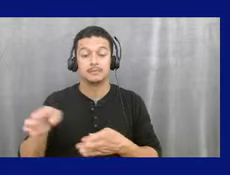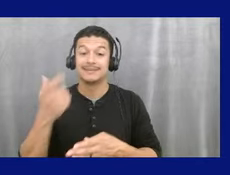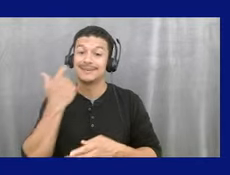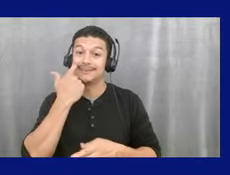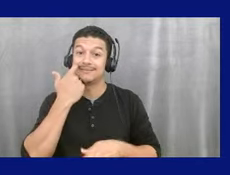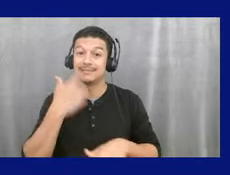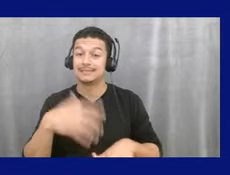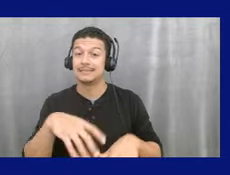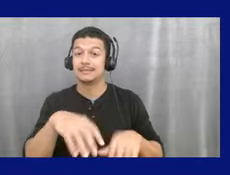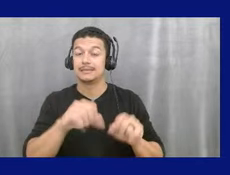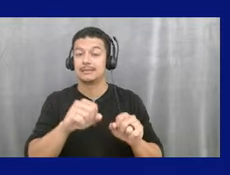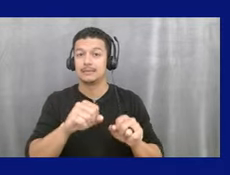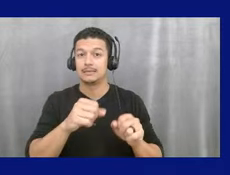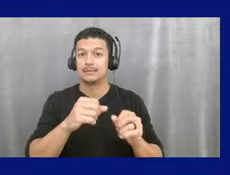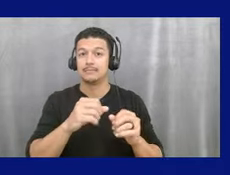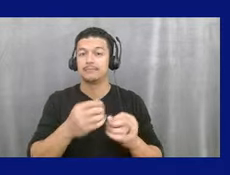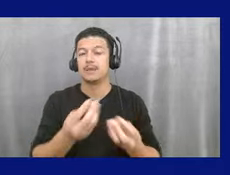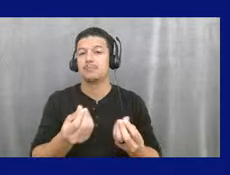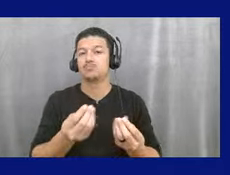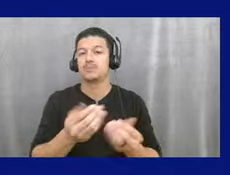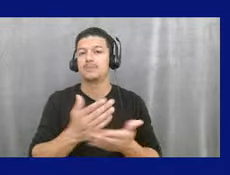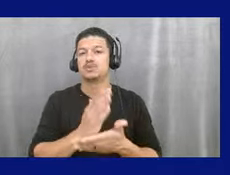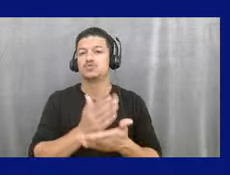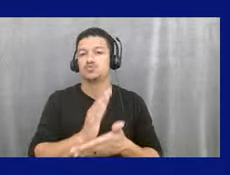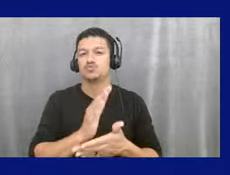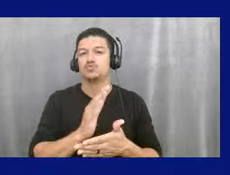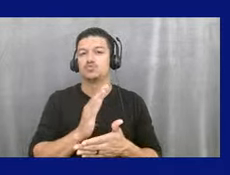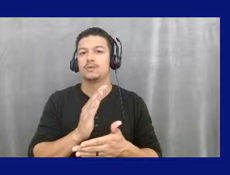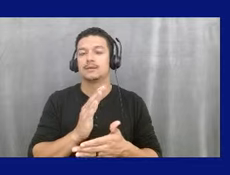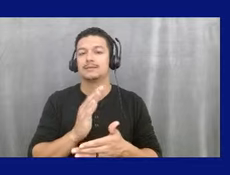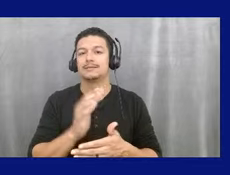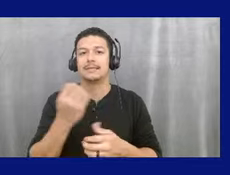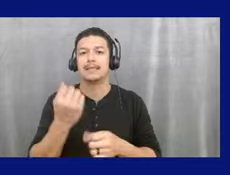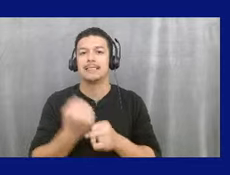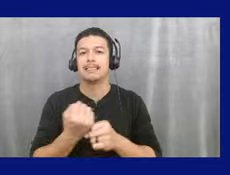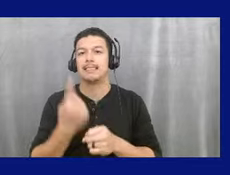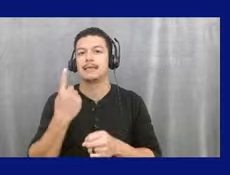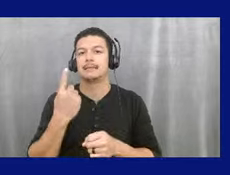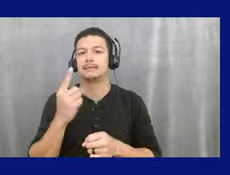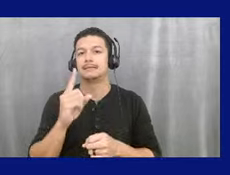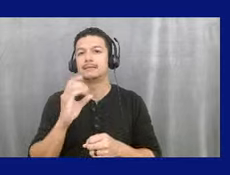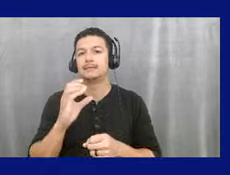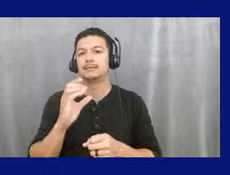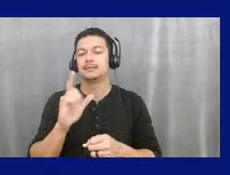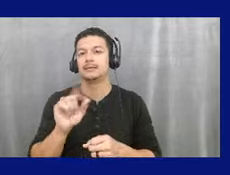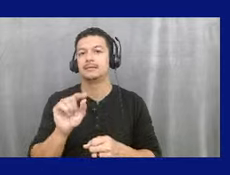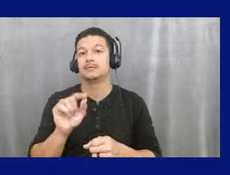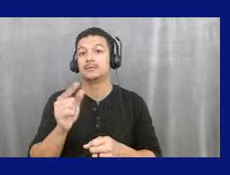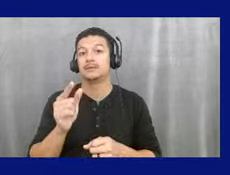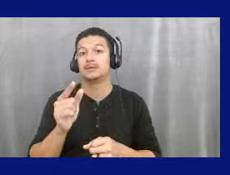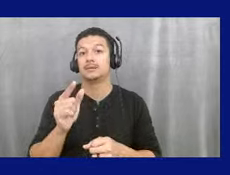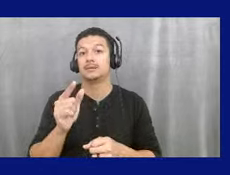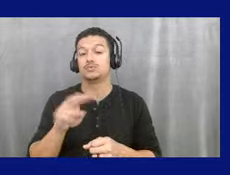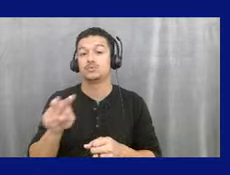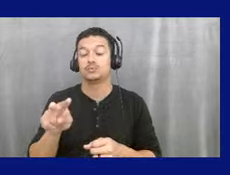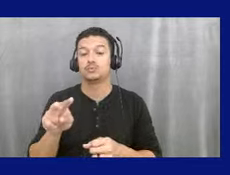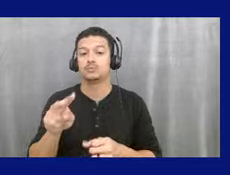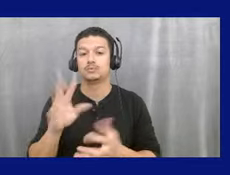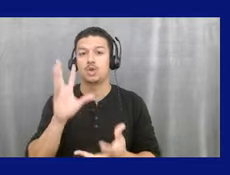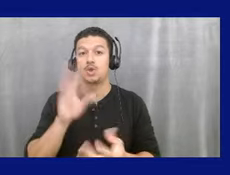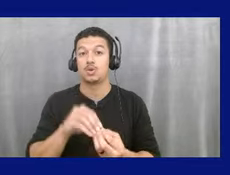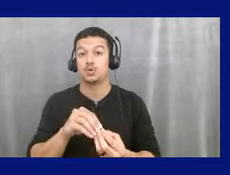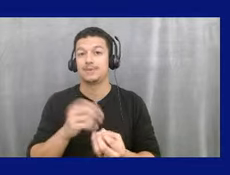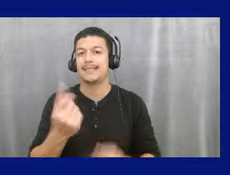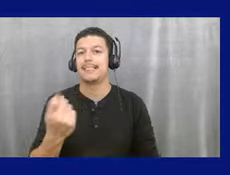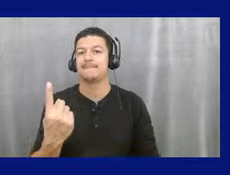a property rights elements last year, 2000, December, 2024. So now total 11 elements. All